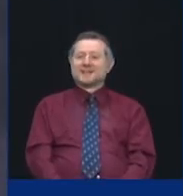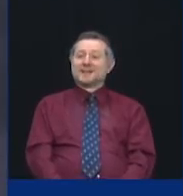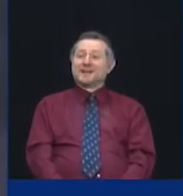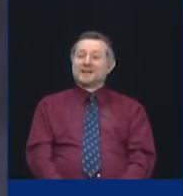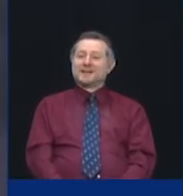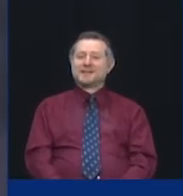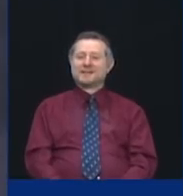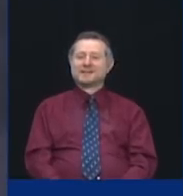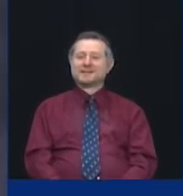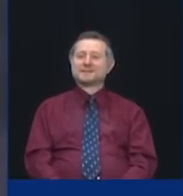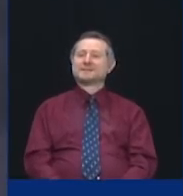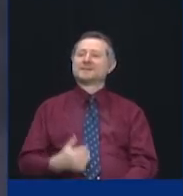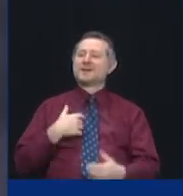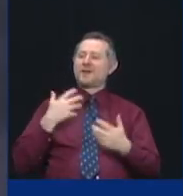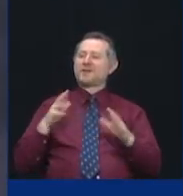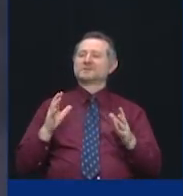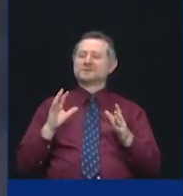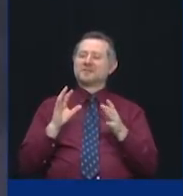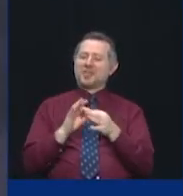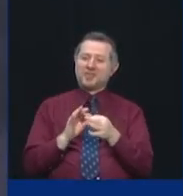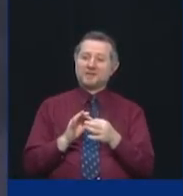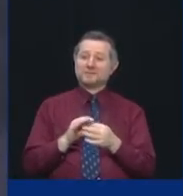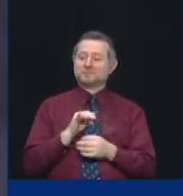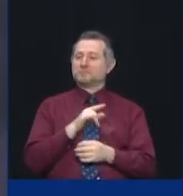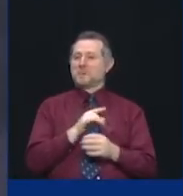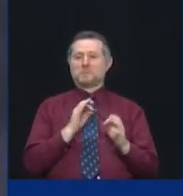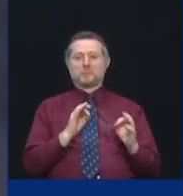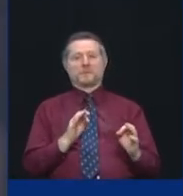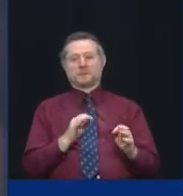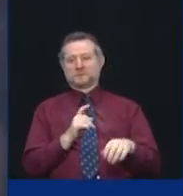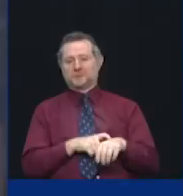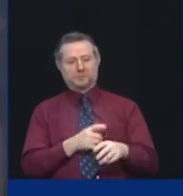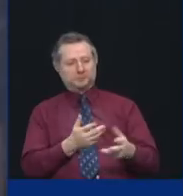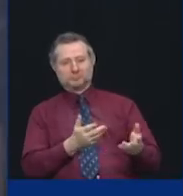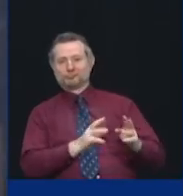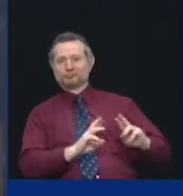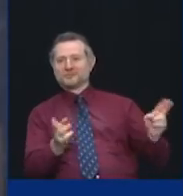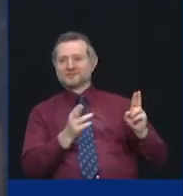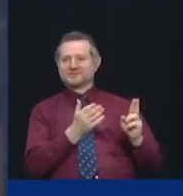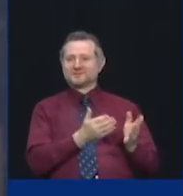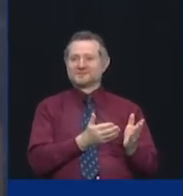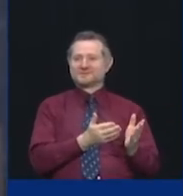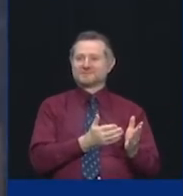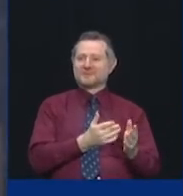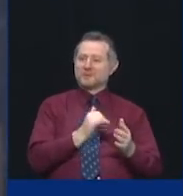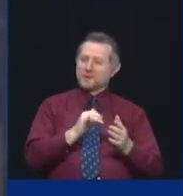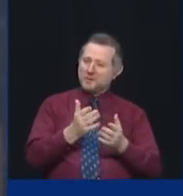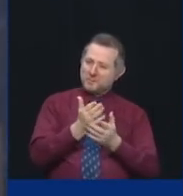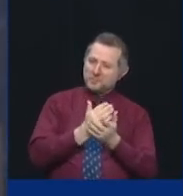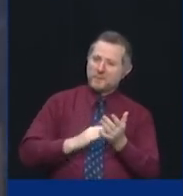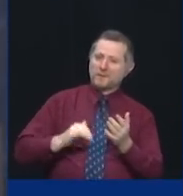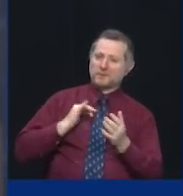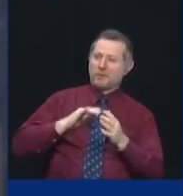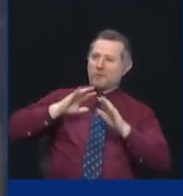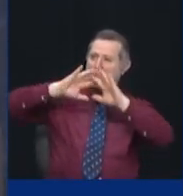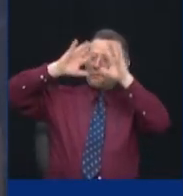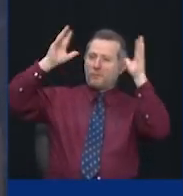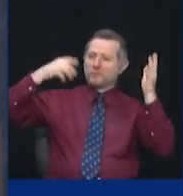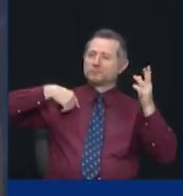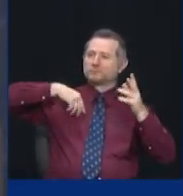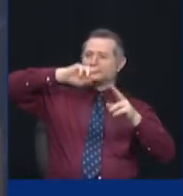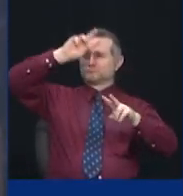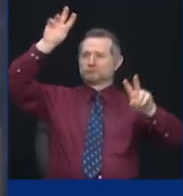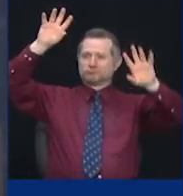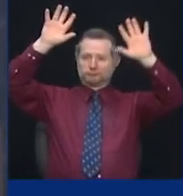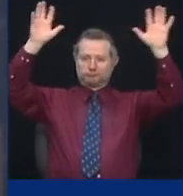And as I mentioned, it couldn't come at a better time, and it's part of an overall, what we believe will be, an